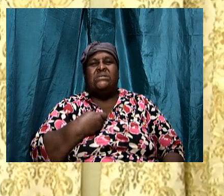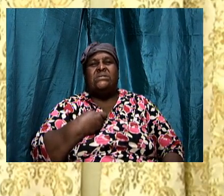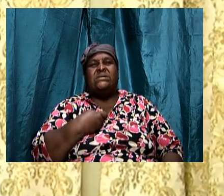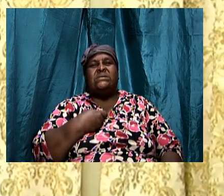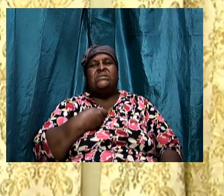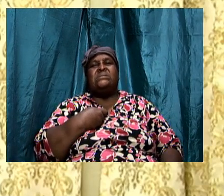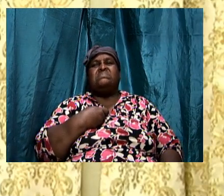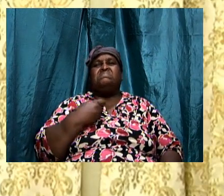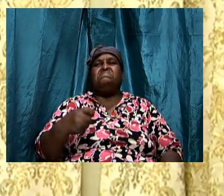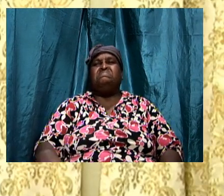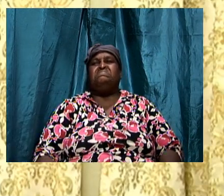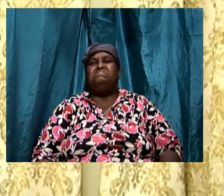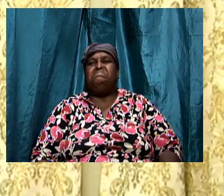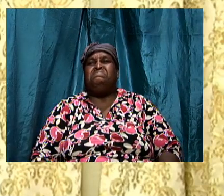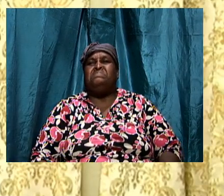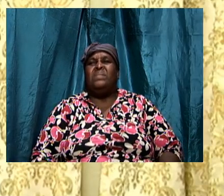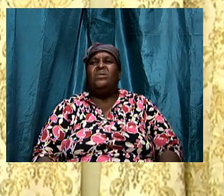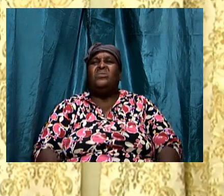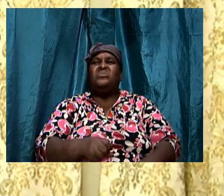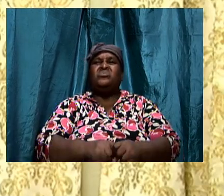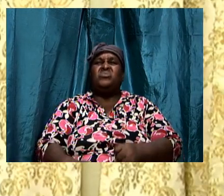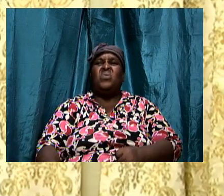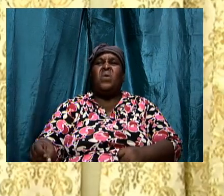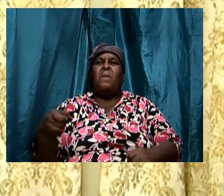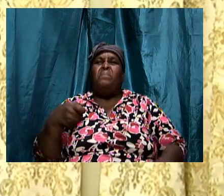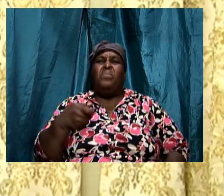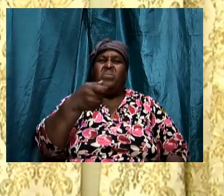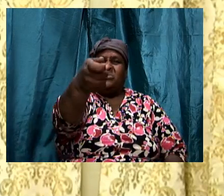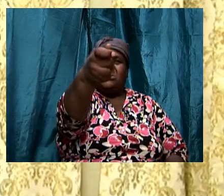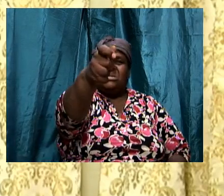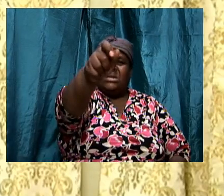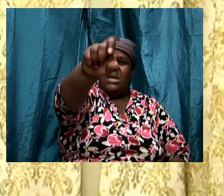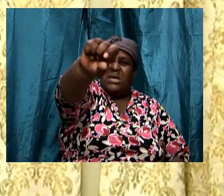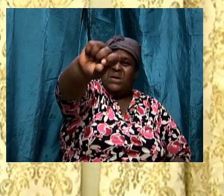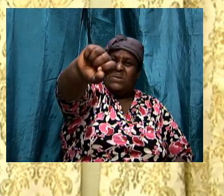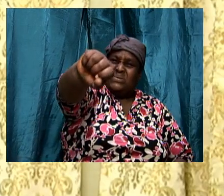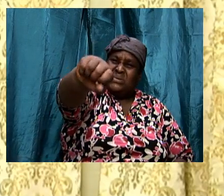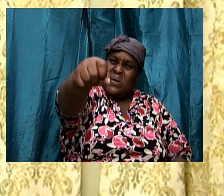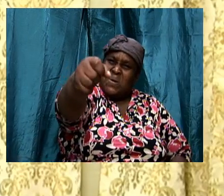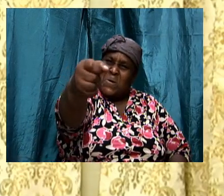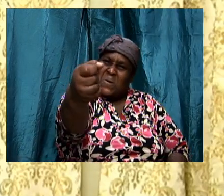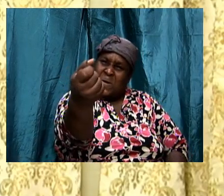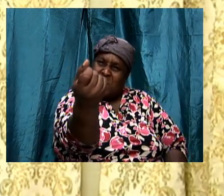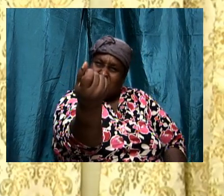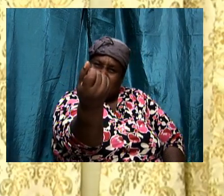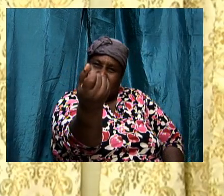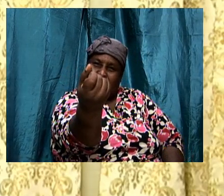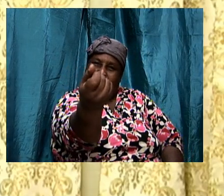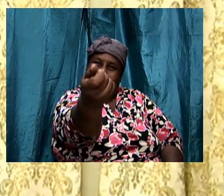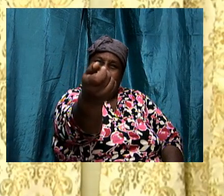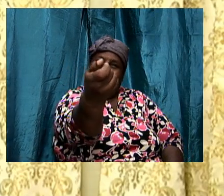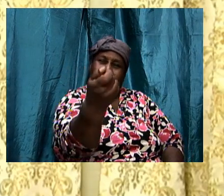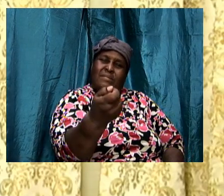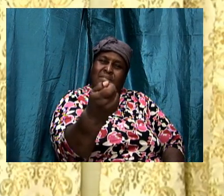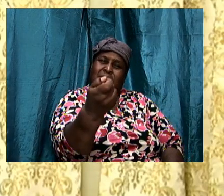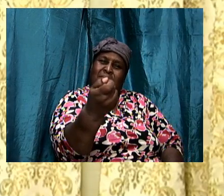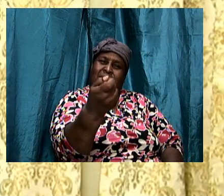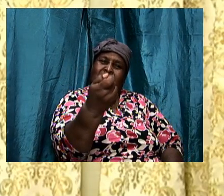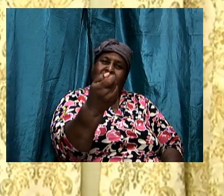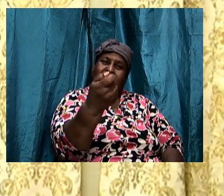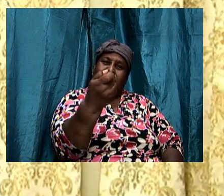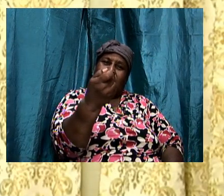pulled it out. So that they pushed it in. Easily turned it. Gripping the